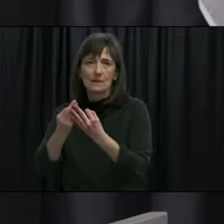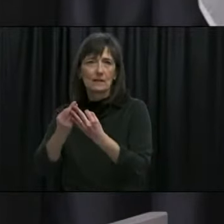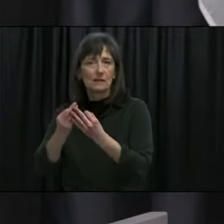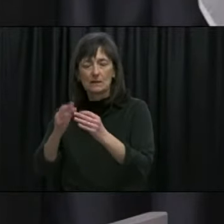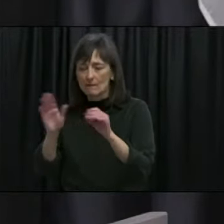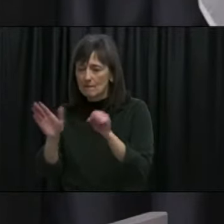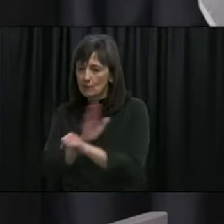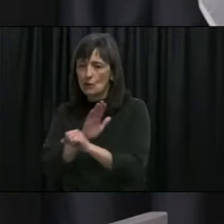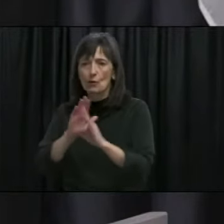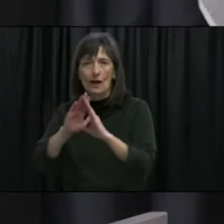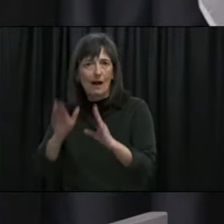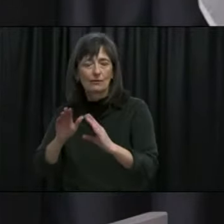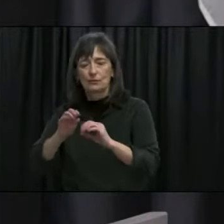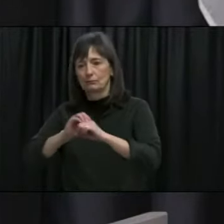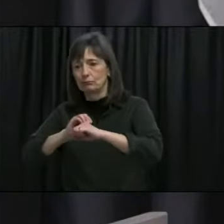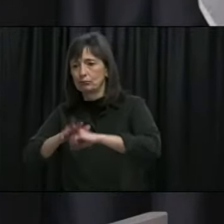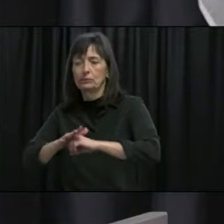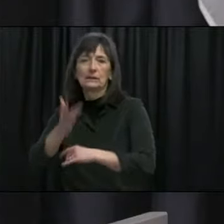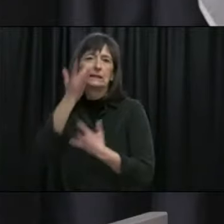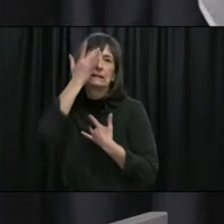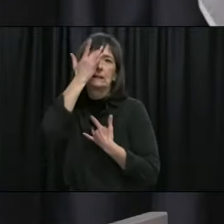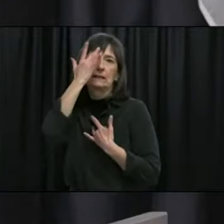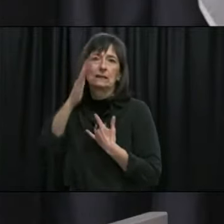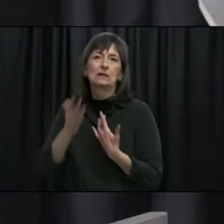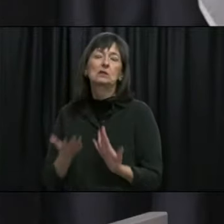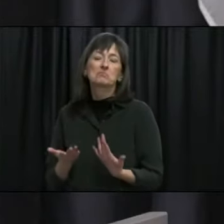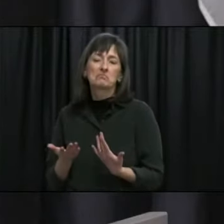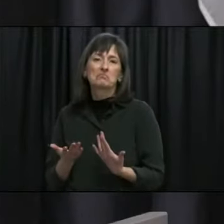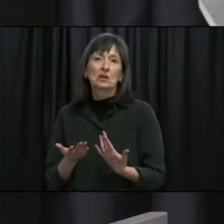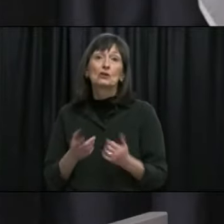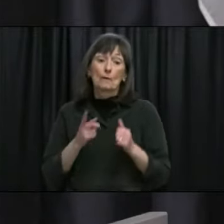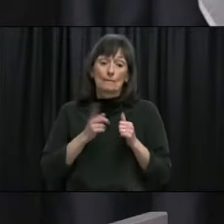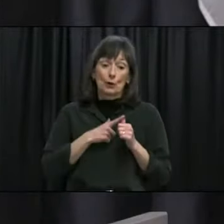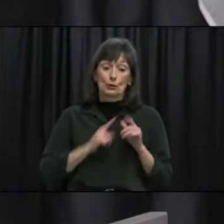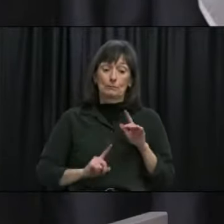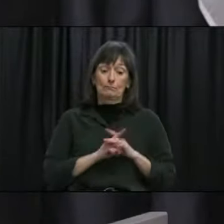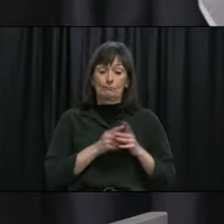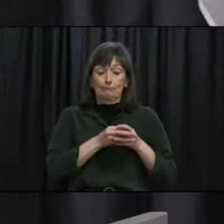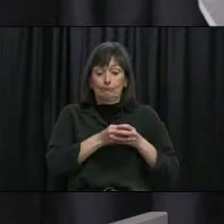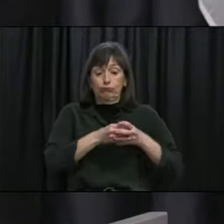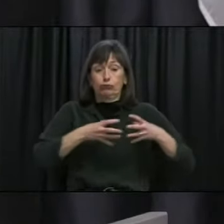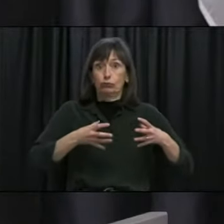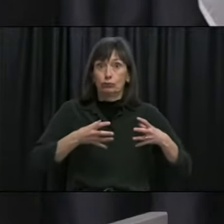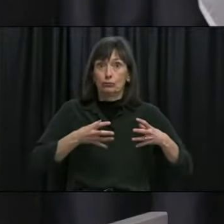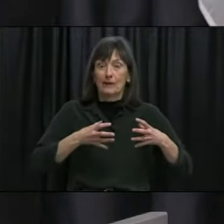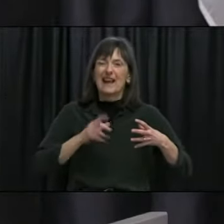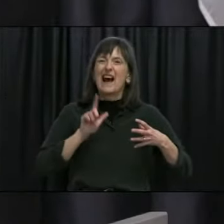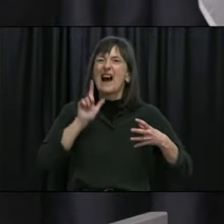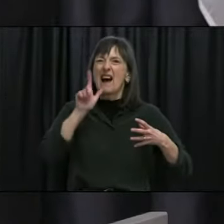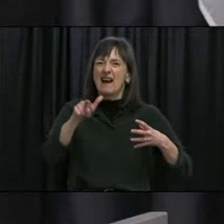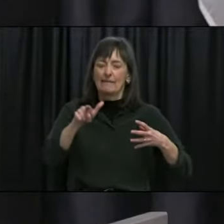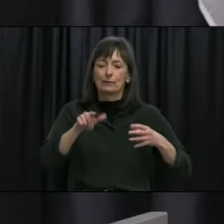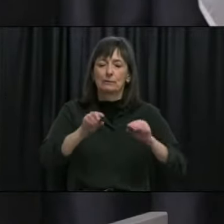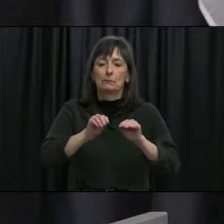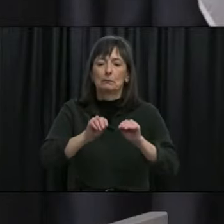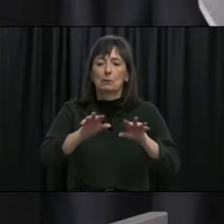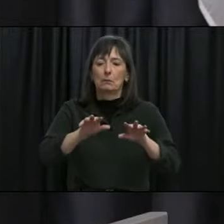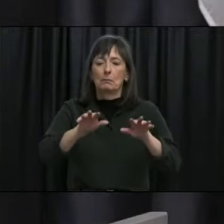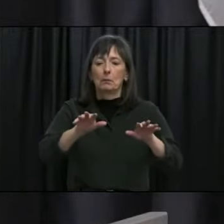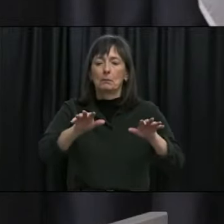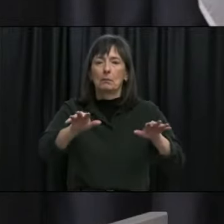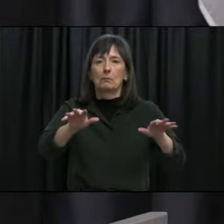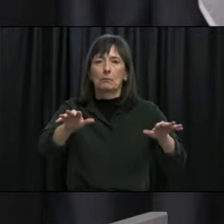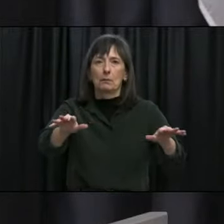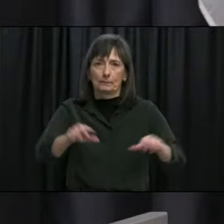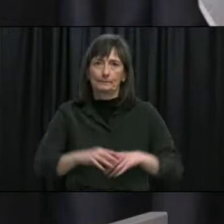the virus so it certainly started as a super spread event and there was further spread otherwise as well